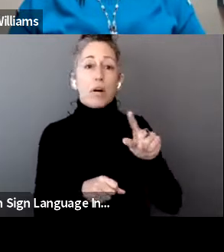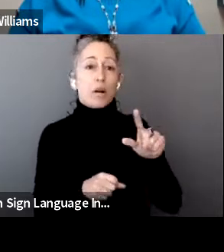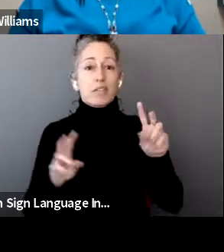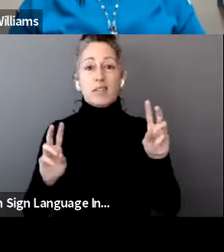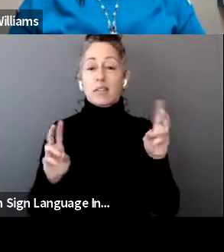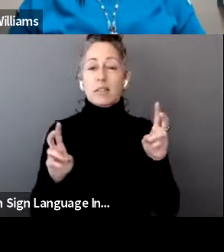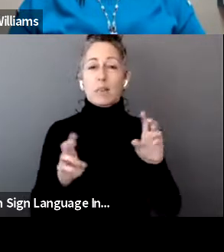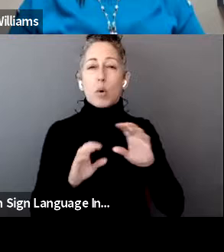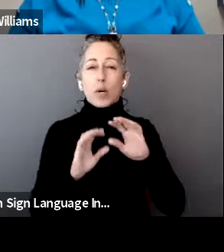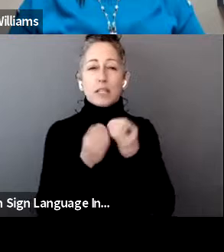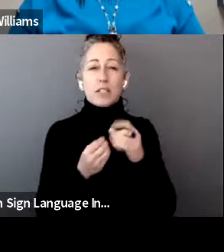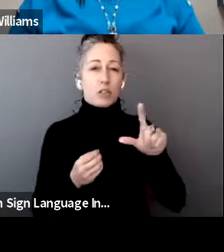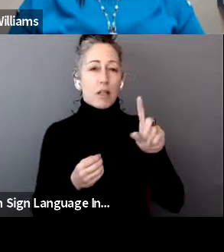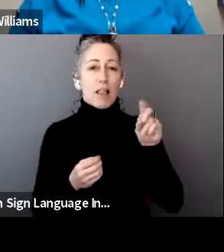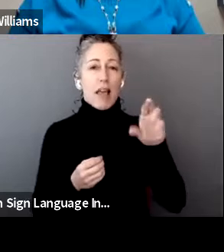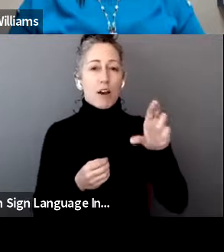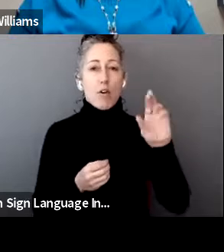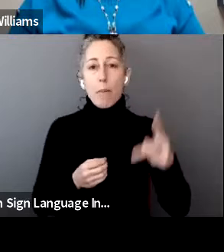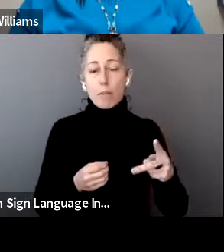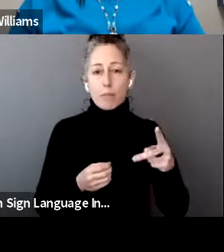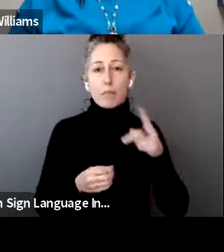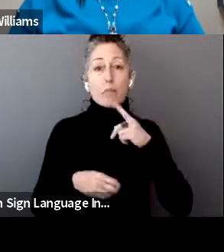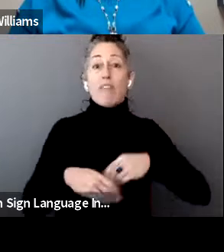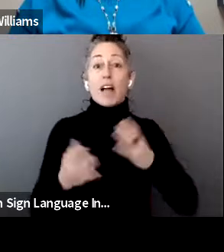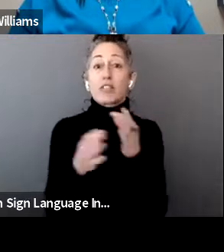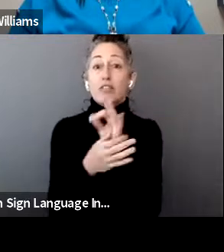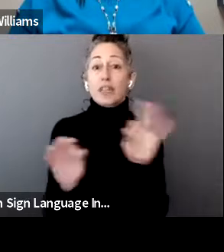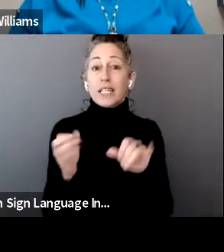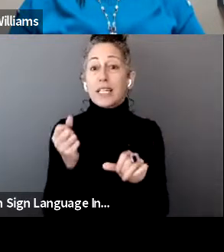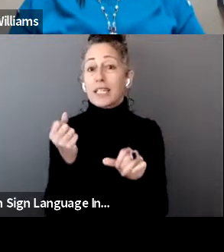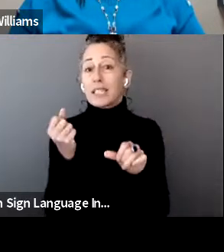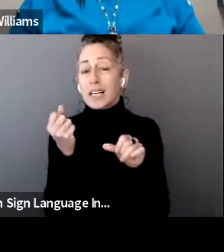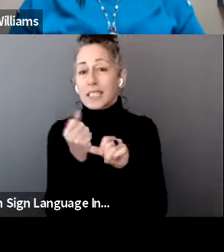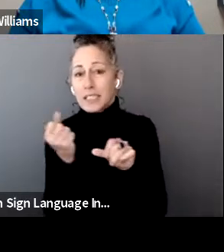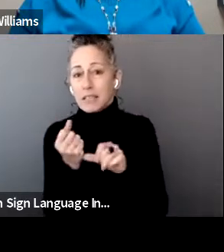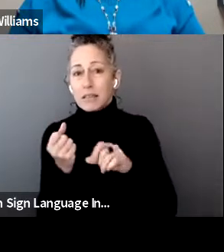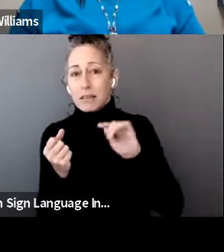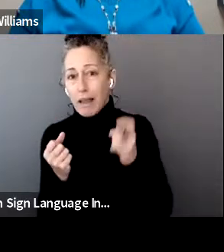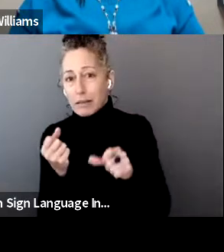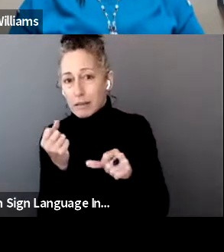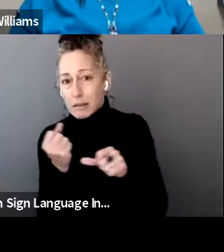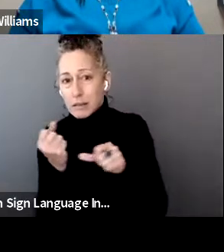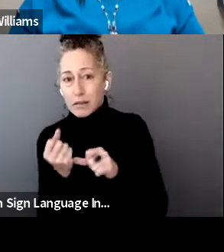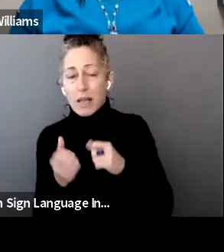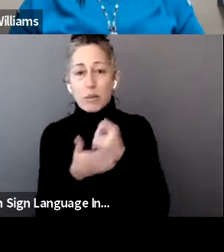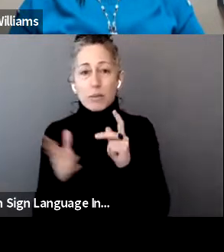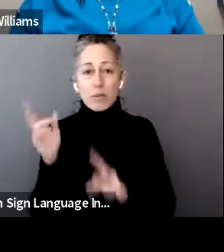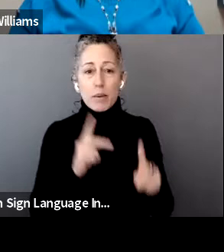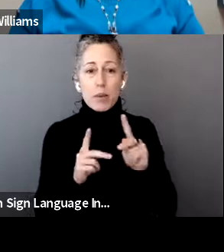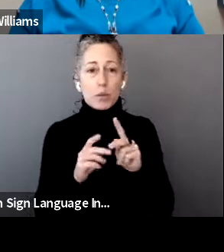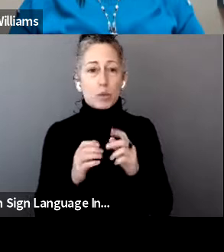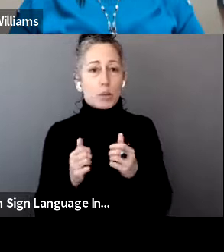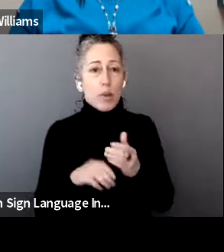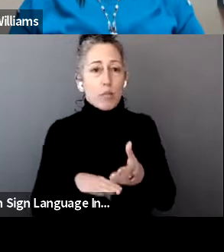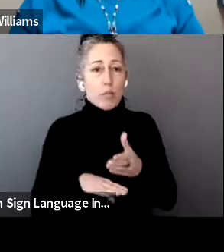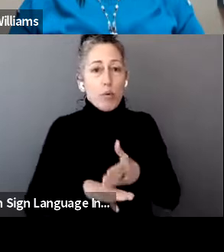resources, financial tax assistance to help people move up the economic ladder. We also